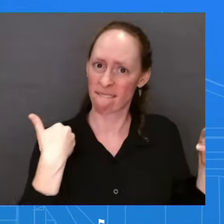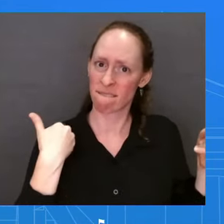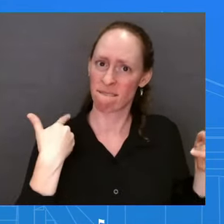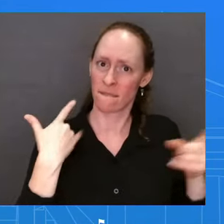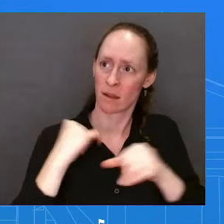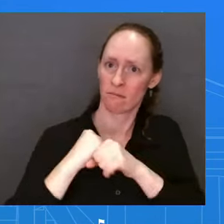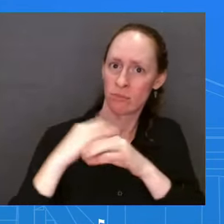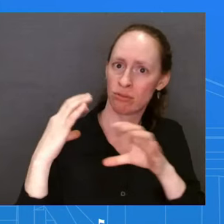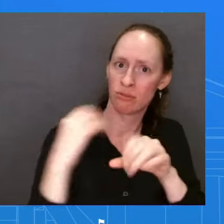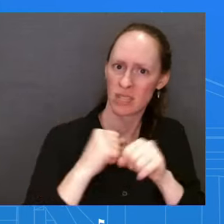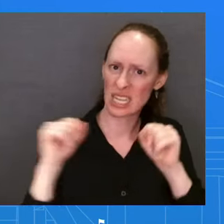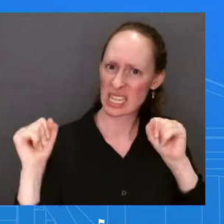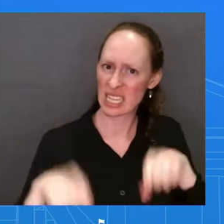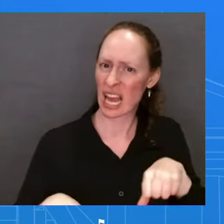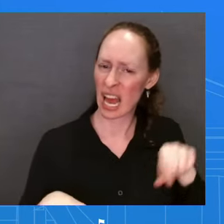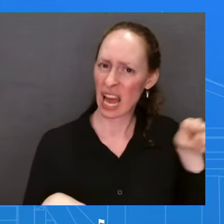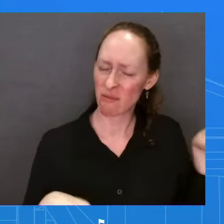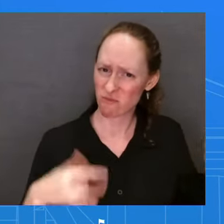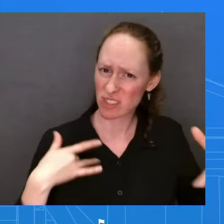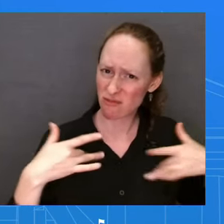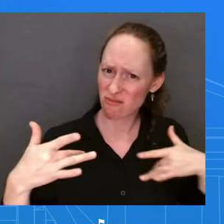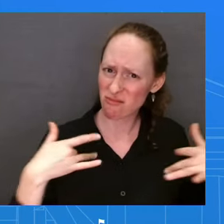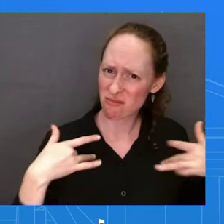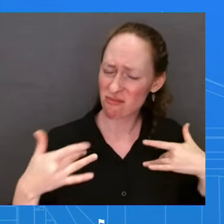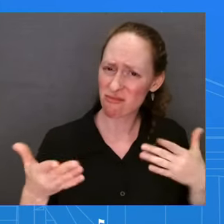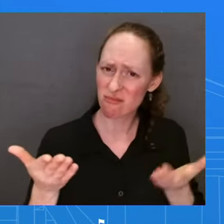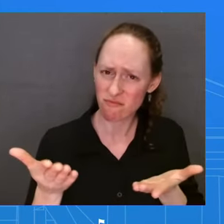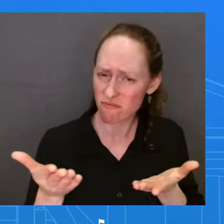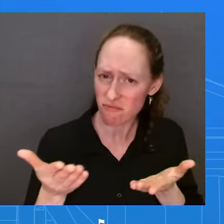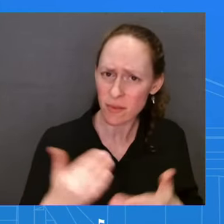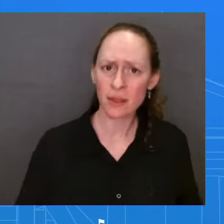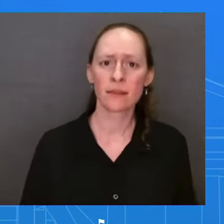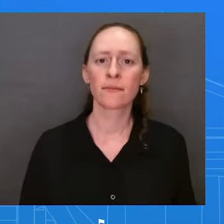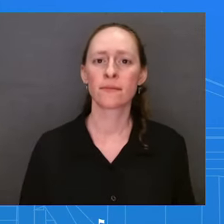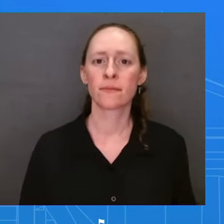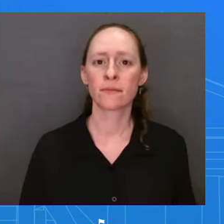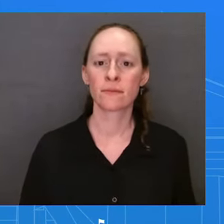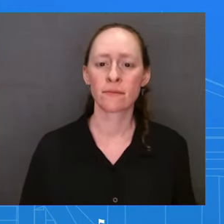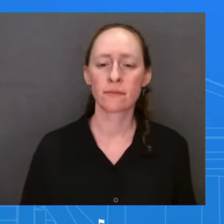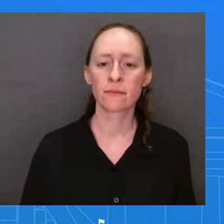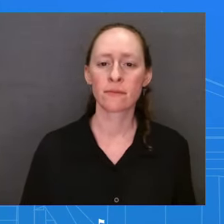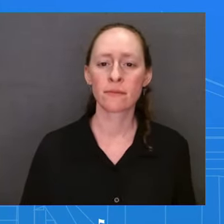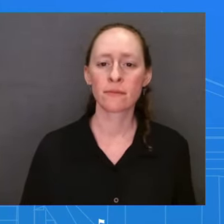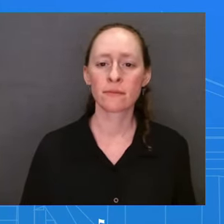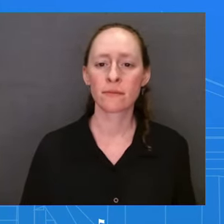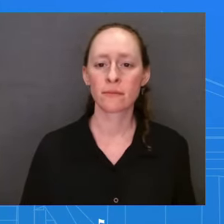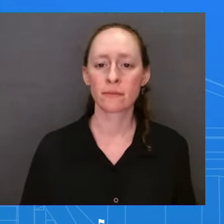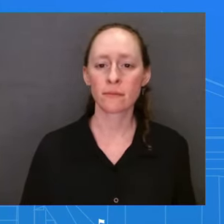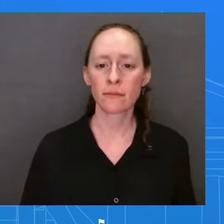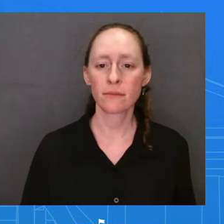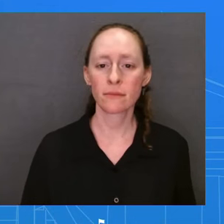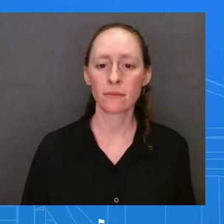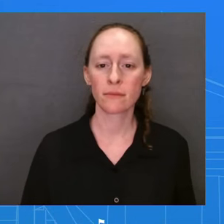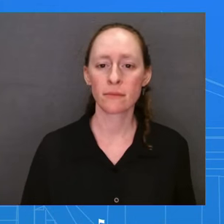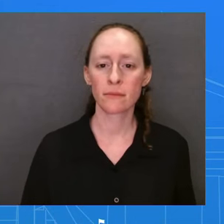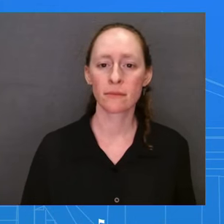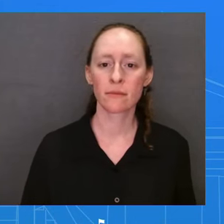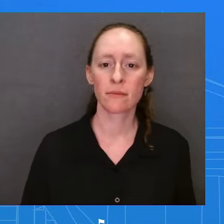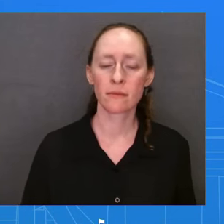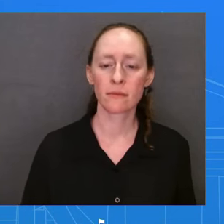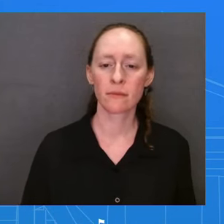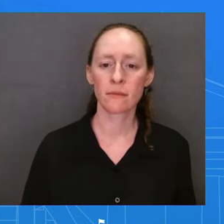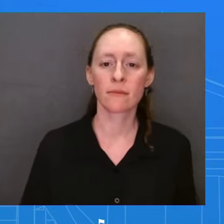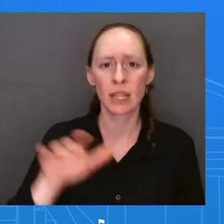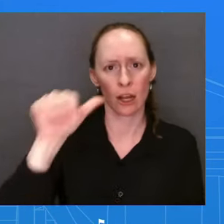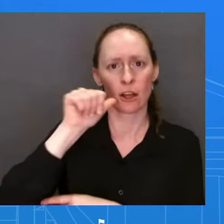John, yesterday sounded like that would be dismissive about this, this movement. Yeah, I can't confirm that for you.